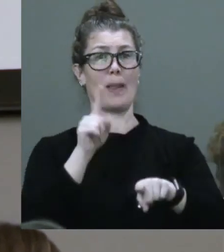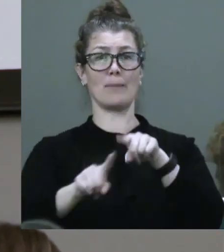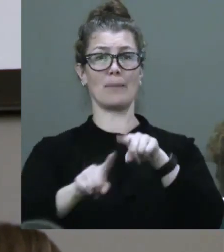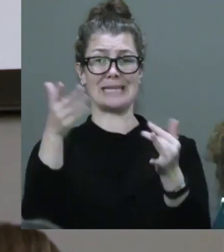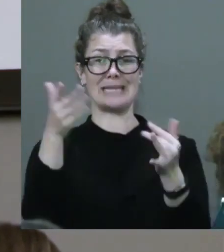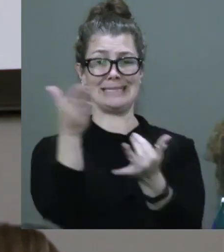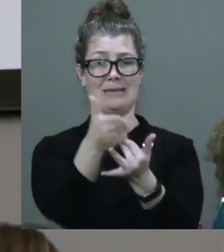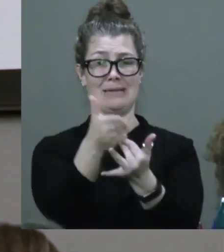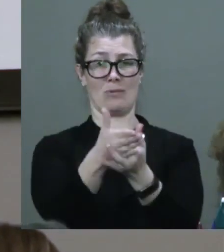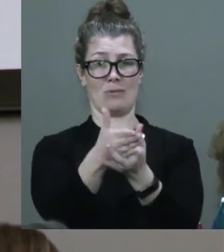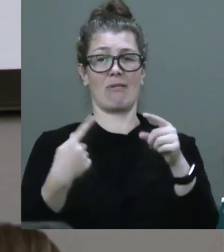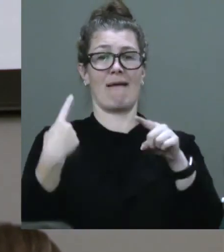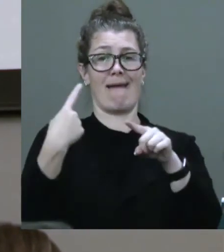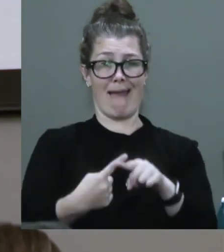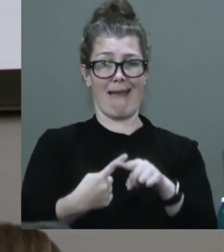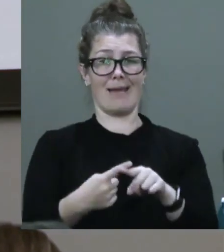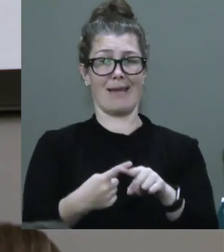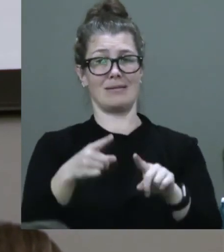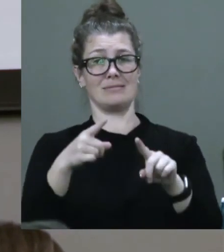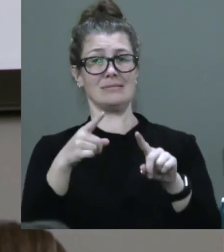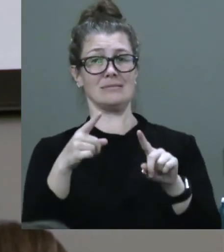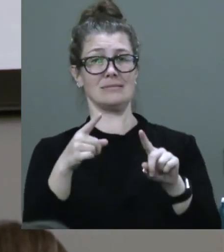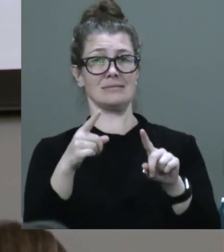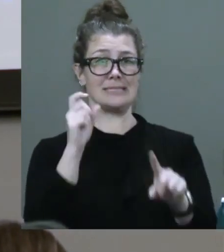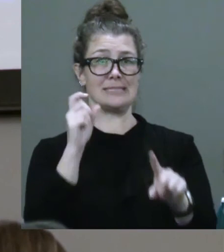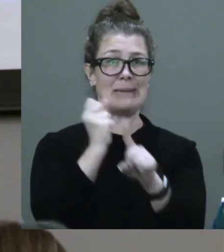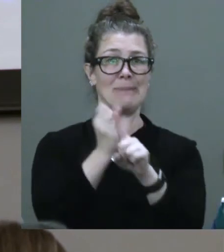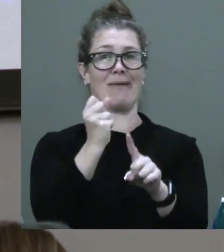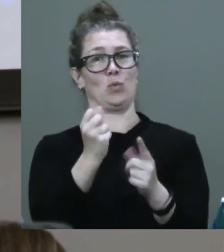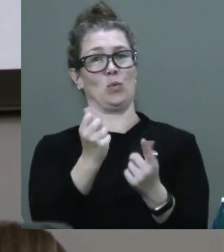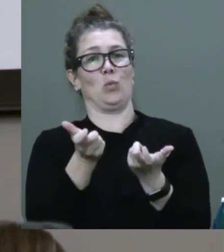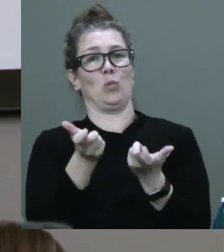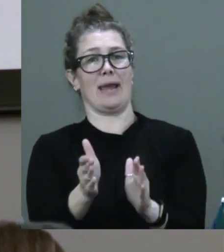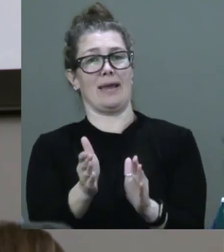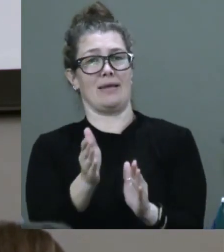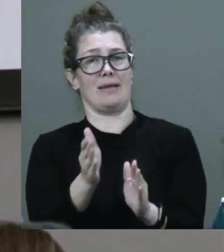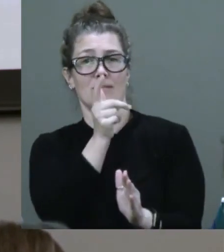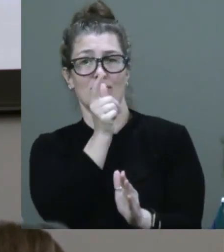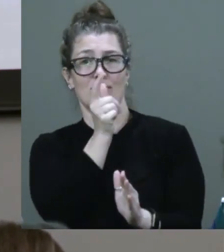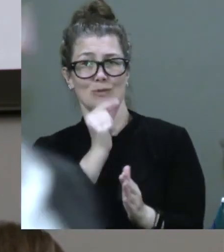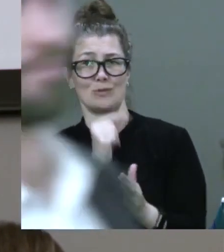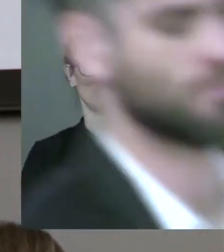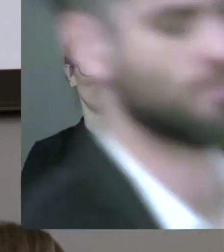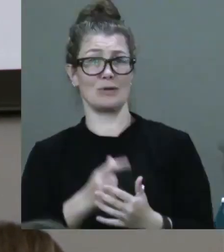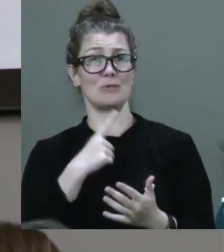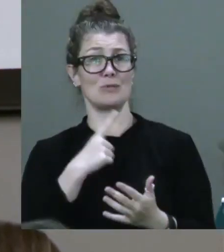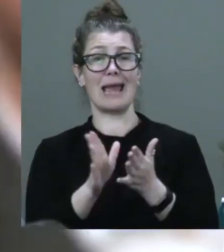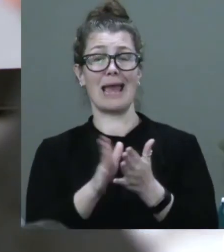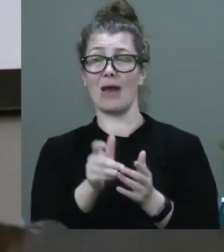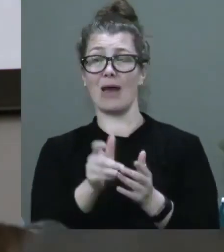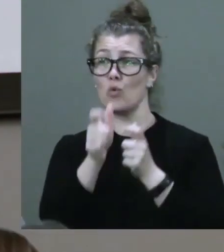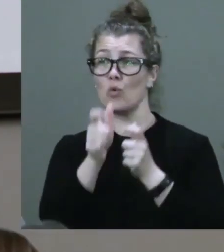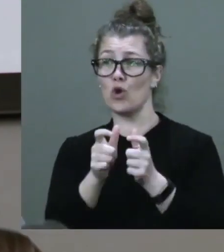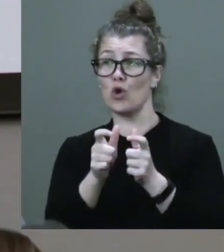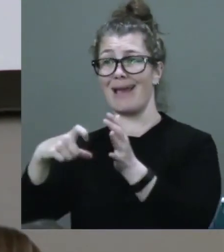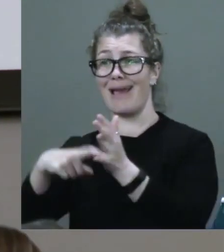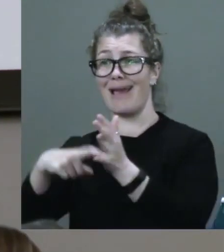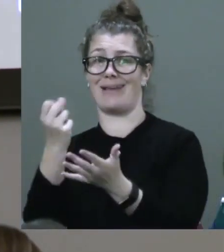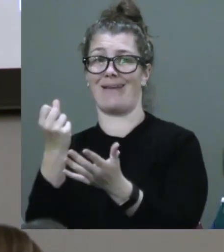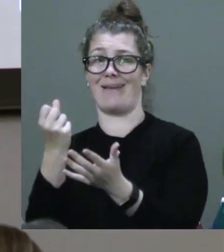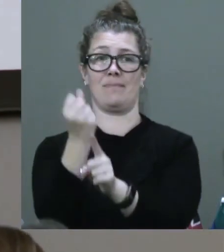and yet electrifying ways possible. Because that's the way that words and acts have impact and